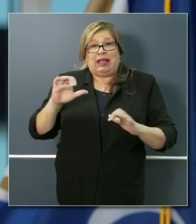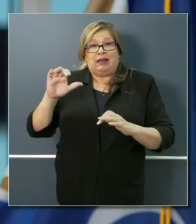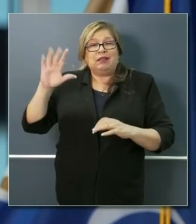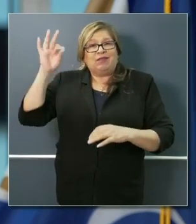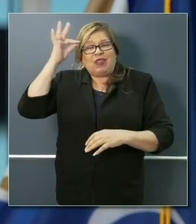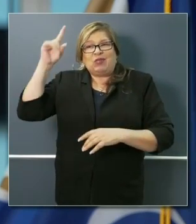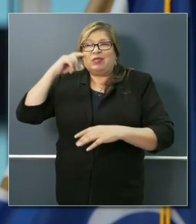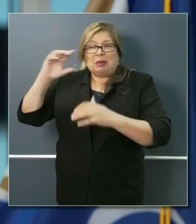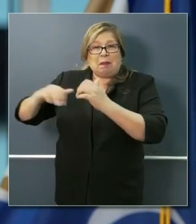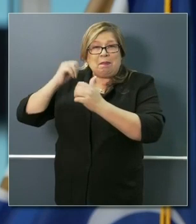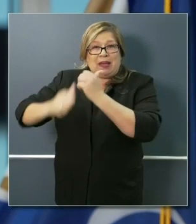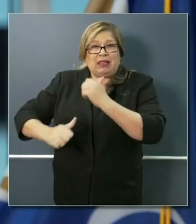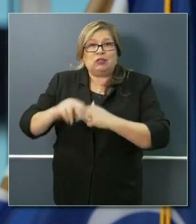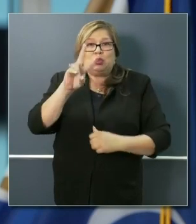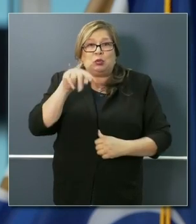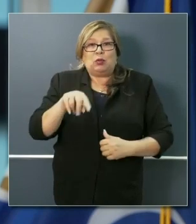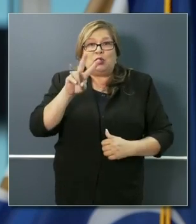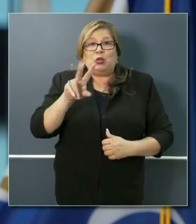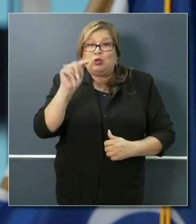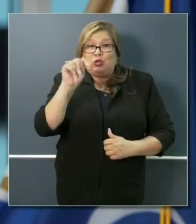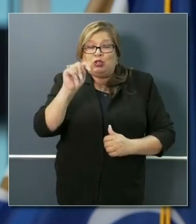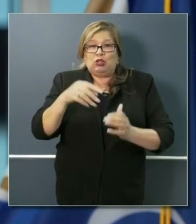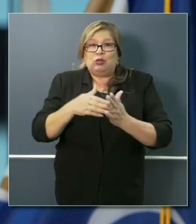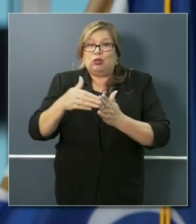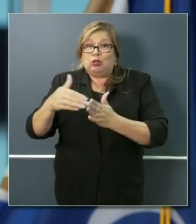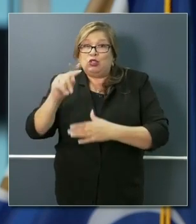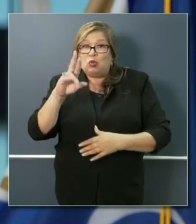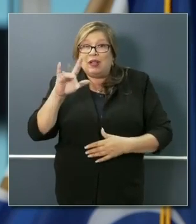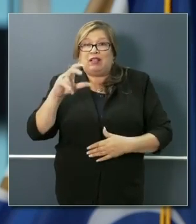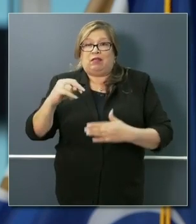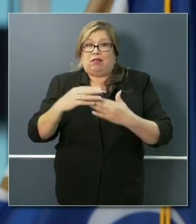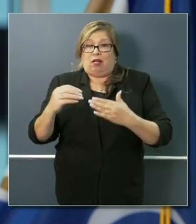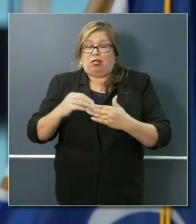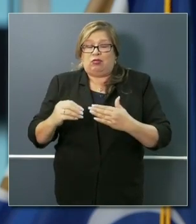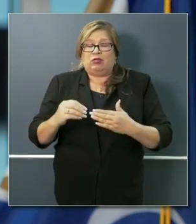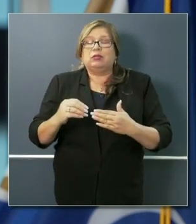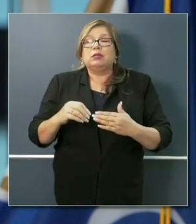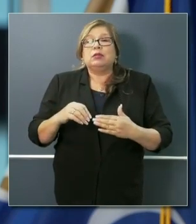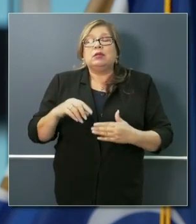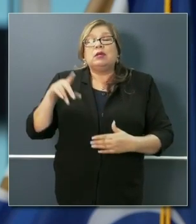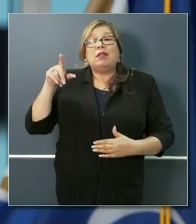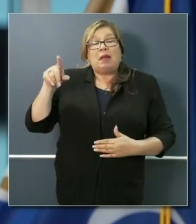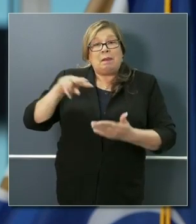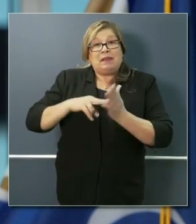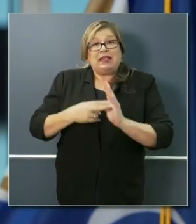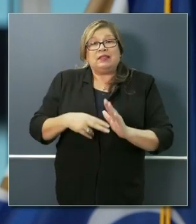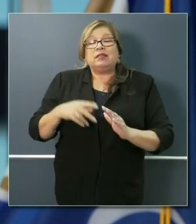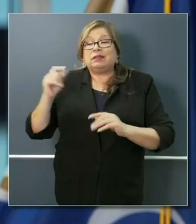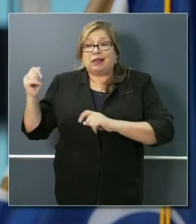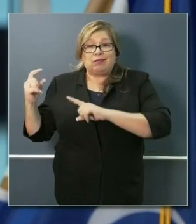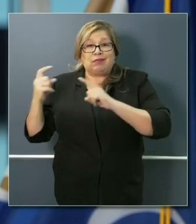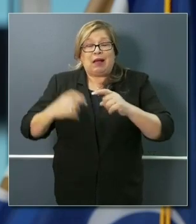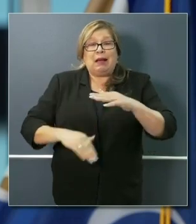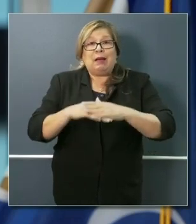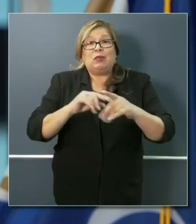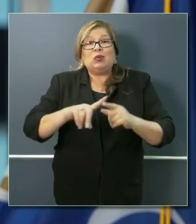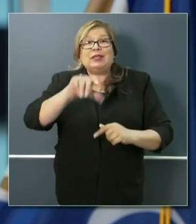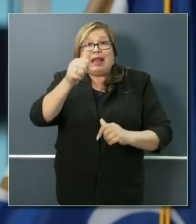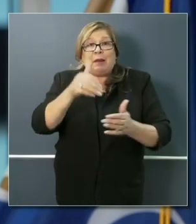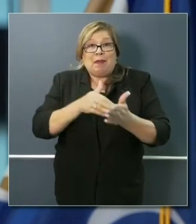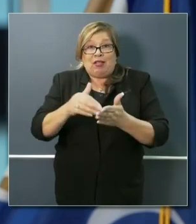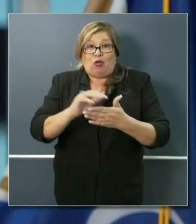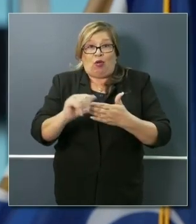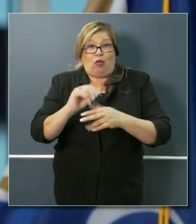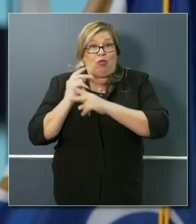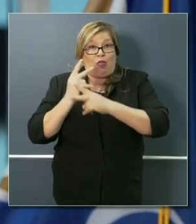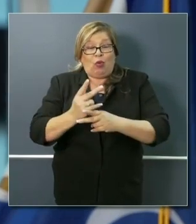act. This provides businesses up to $10 million loans if you continue to